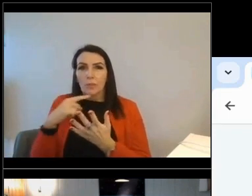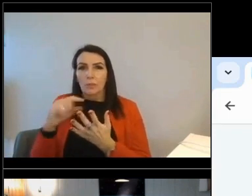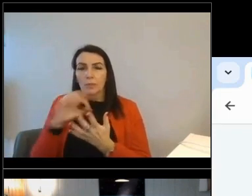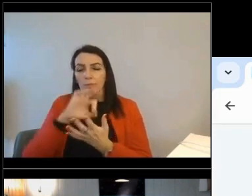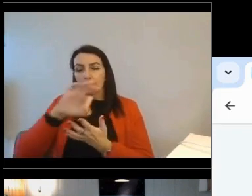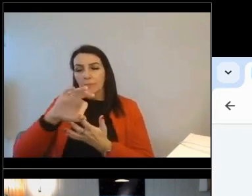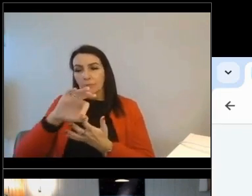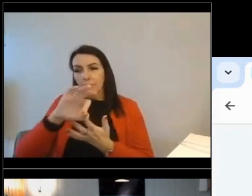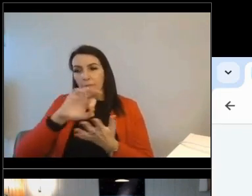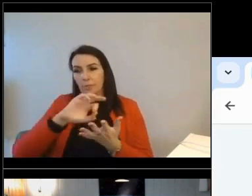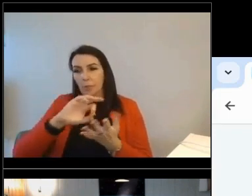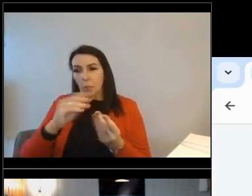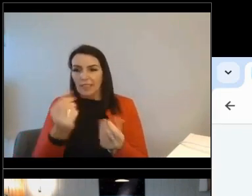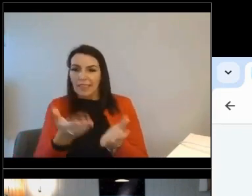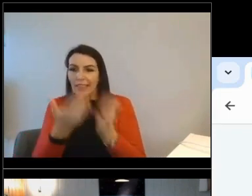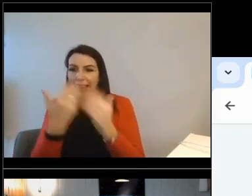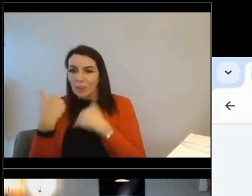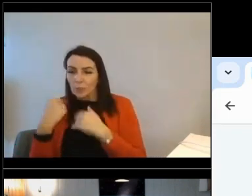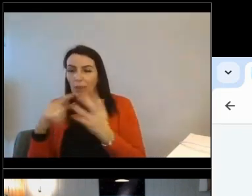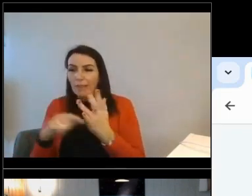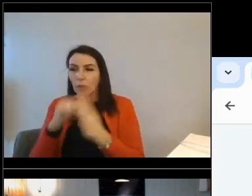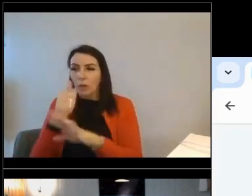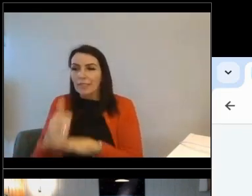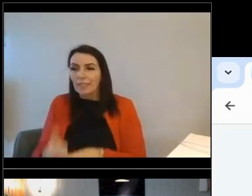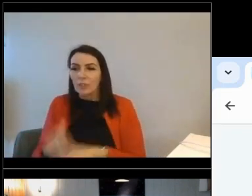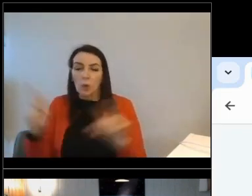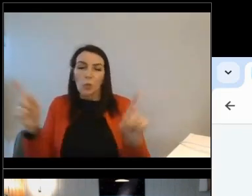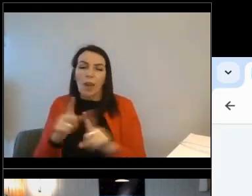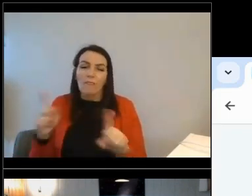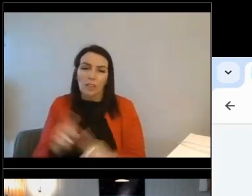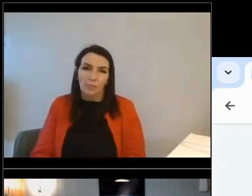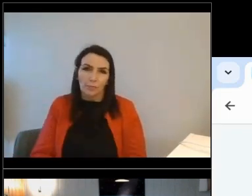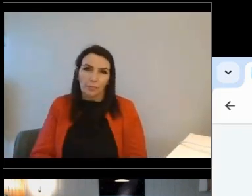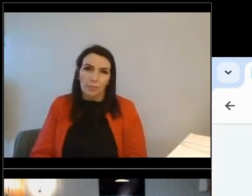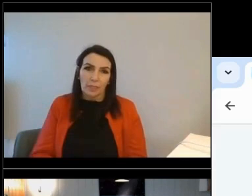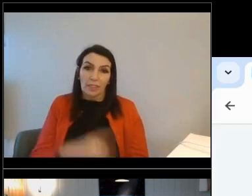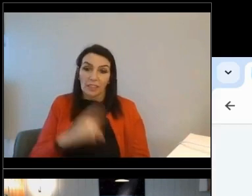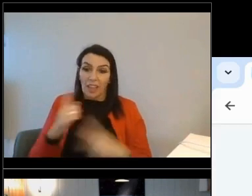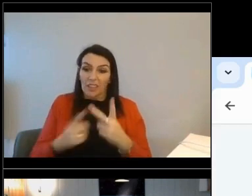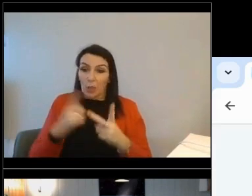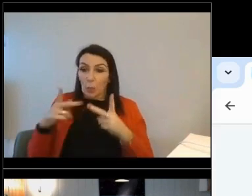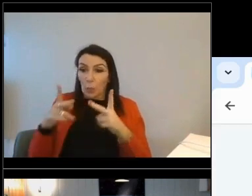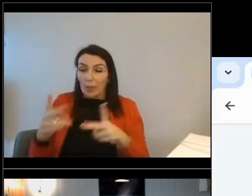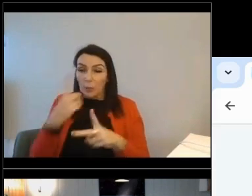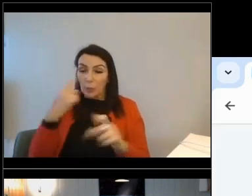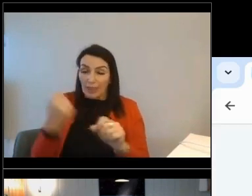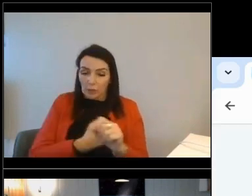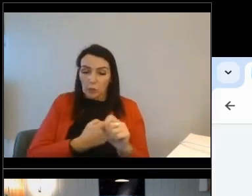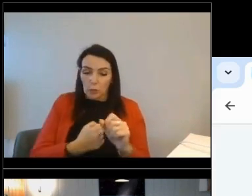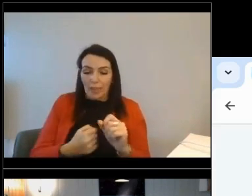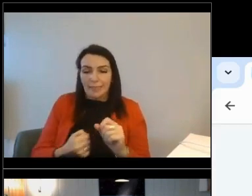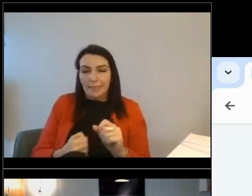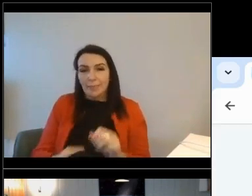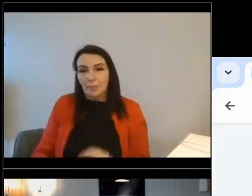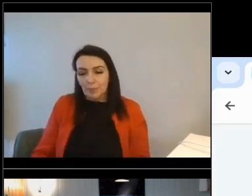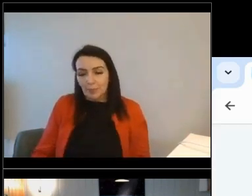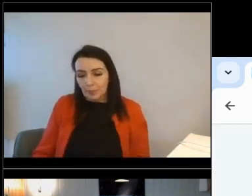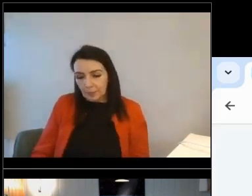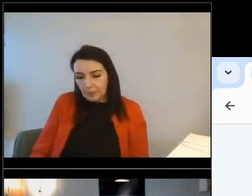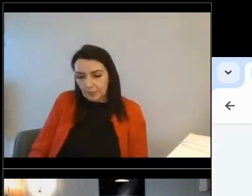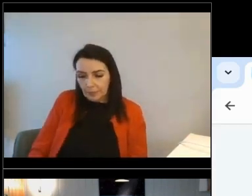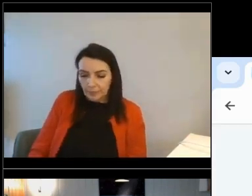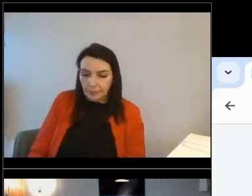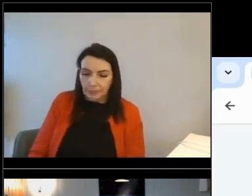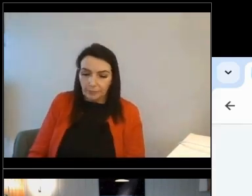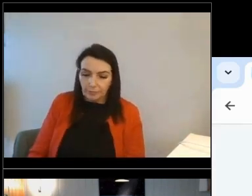get some cash back for certain installations, whatever it is. It's just another route to take this information and do something with it. And the